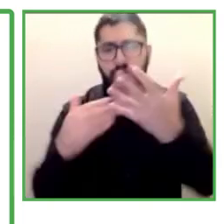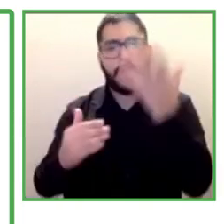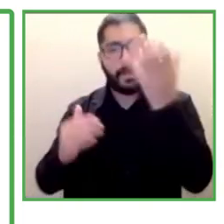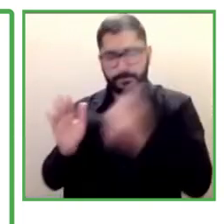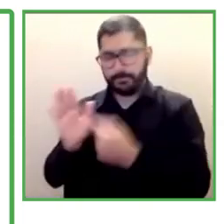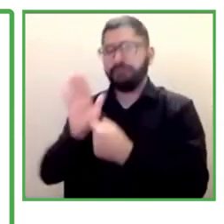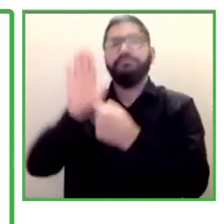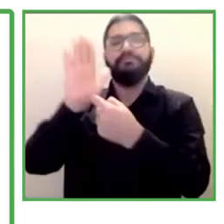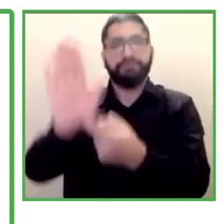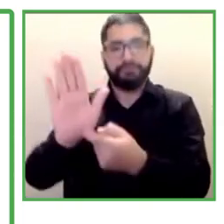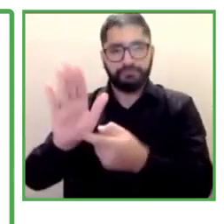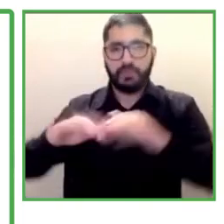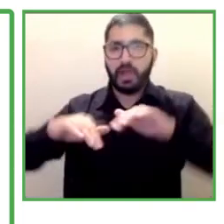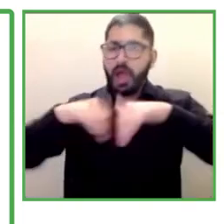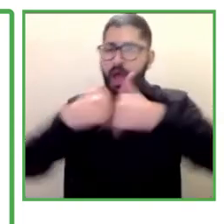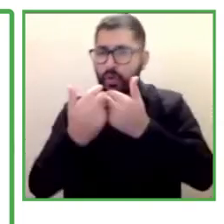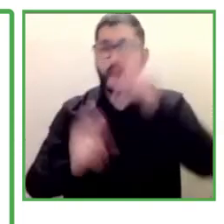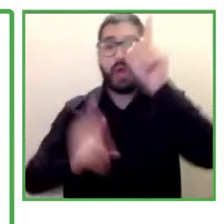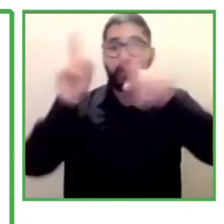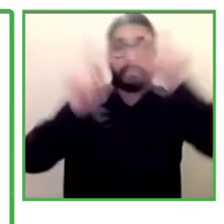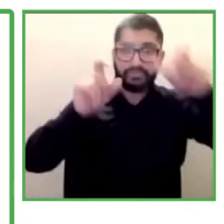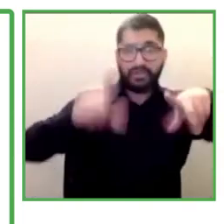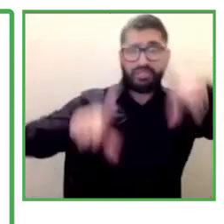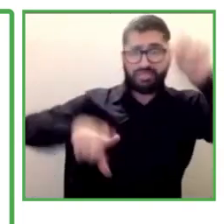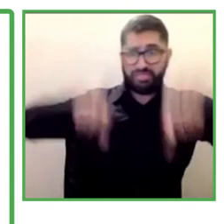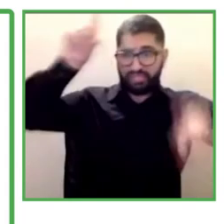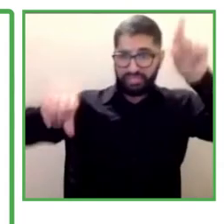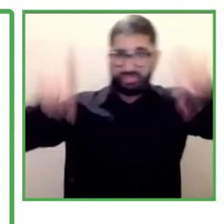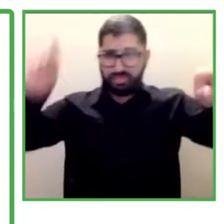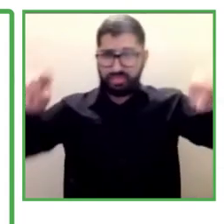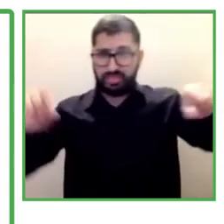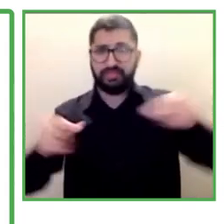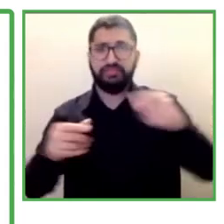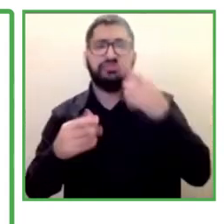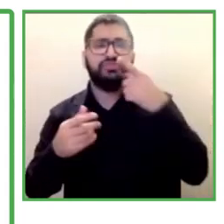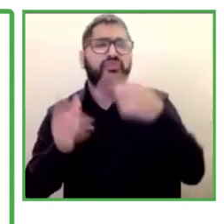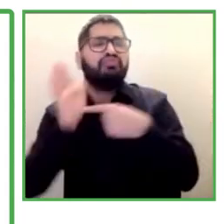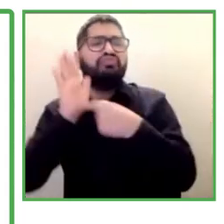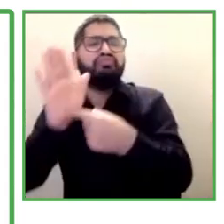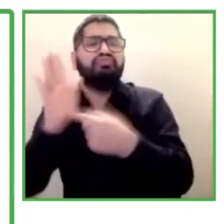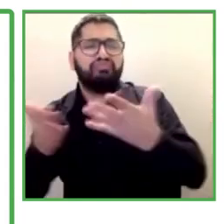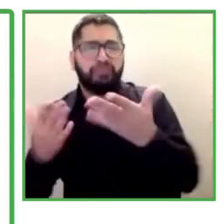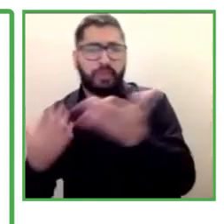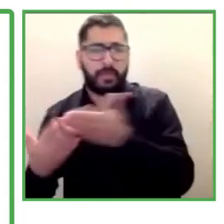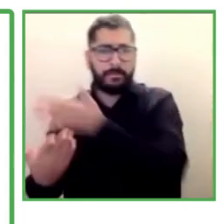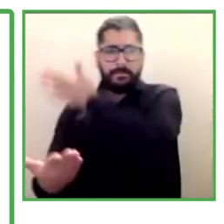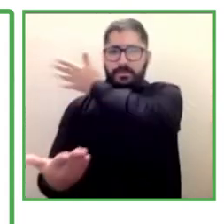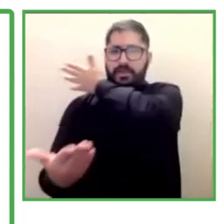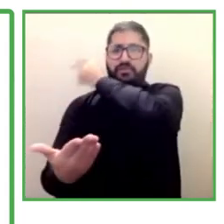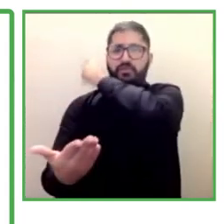share some of the results that we had along the years. As I said before,